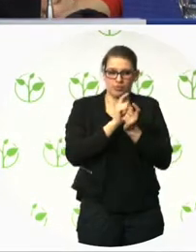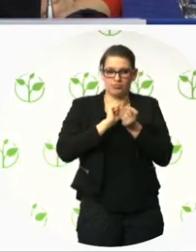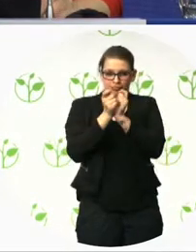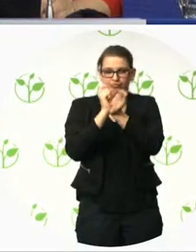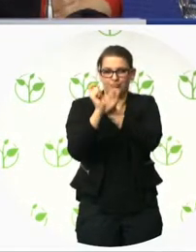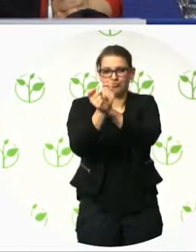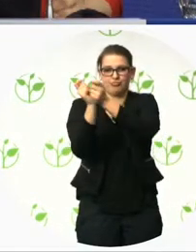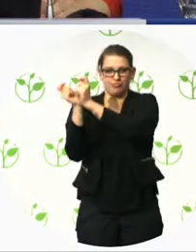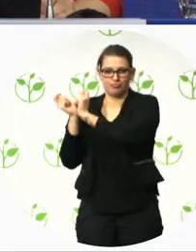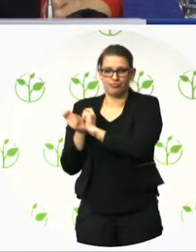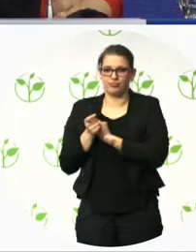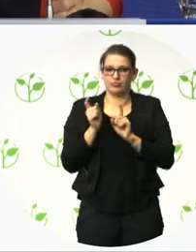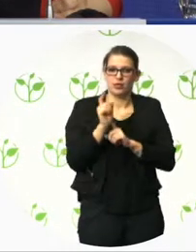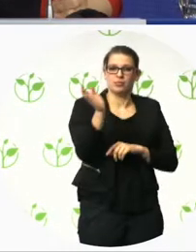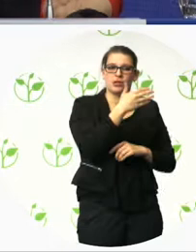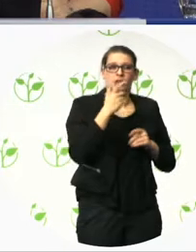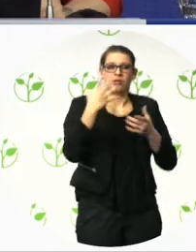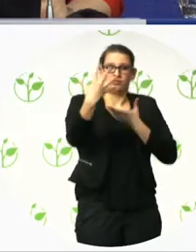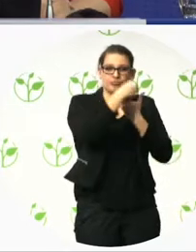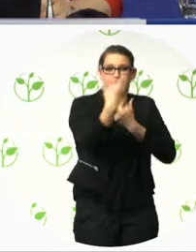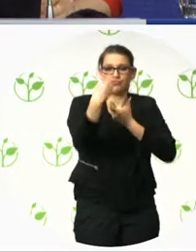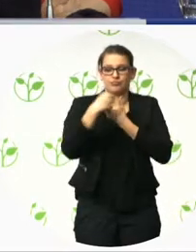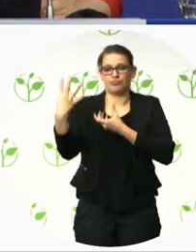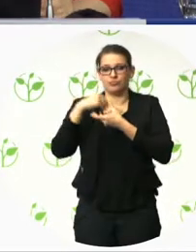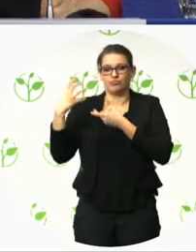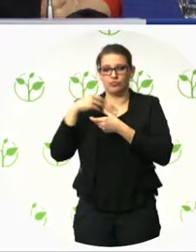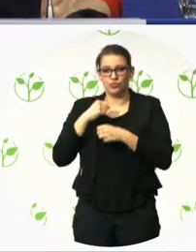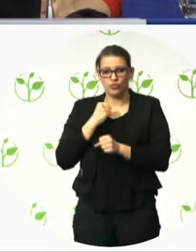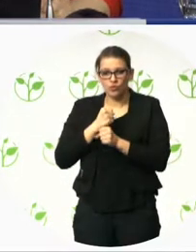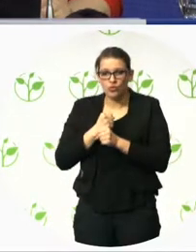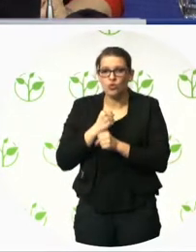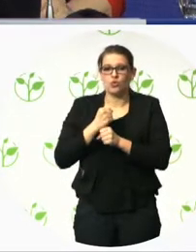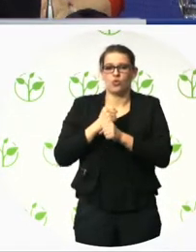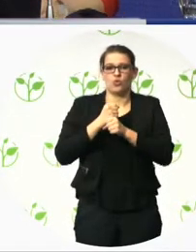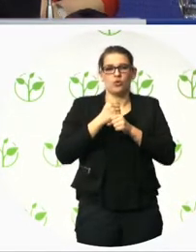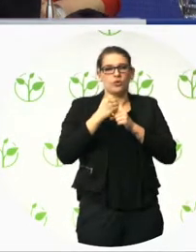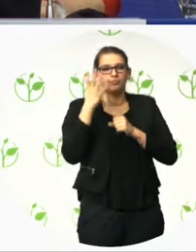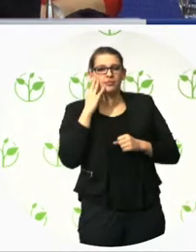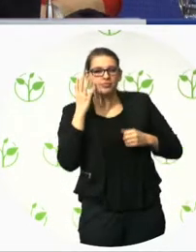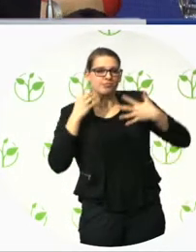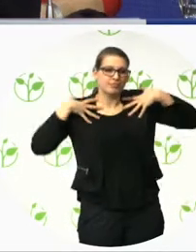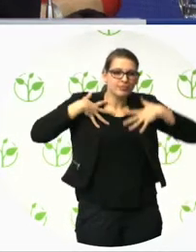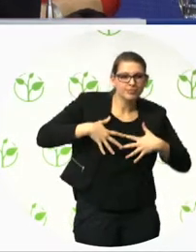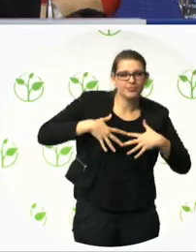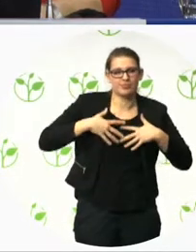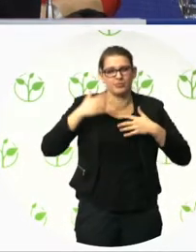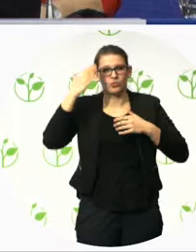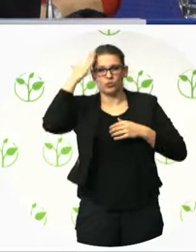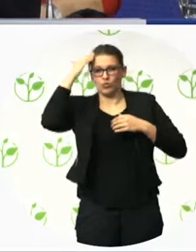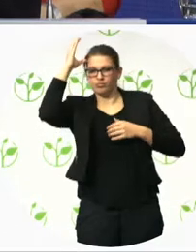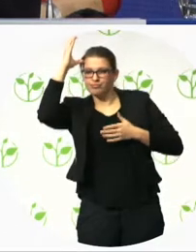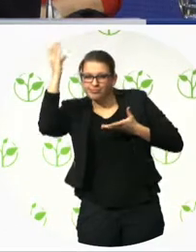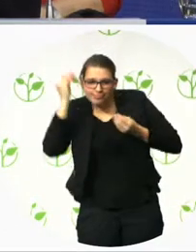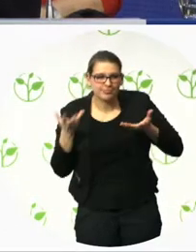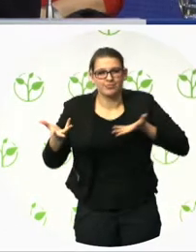experience and knowledge, as well as run courses and seminars for employees and